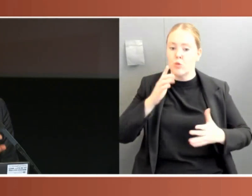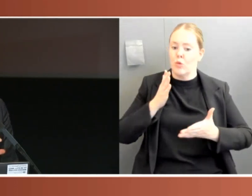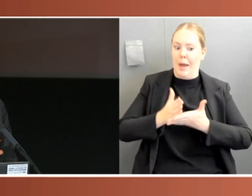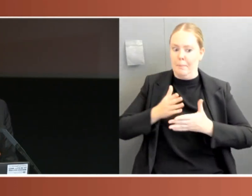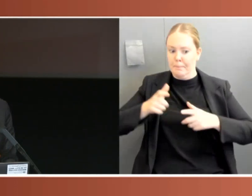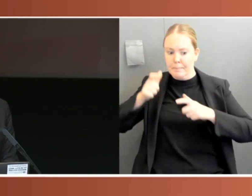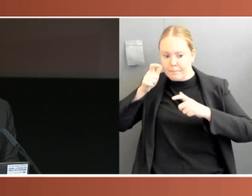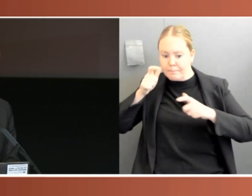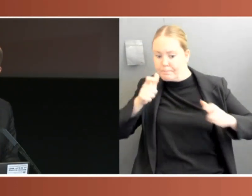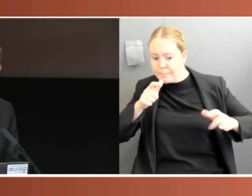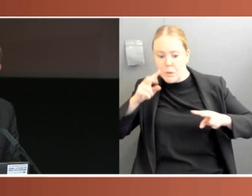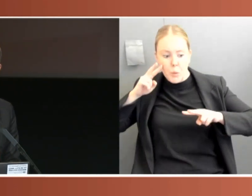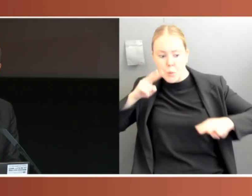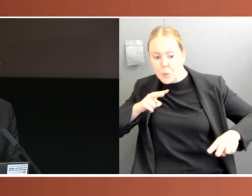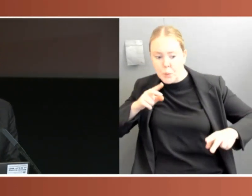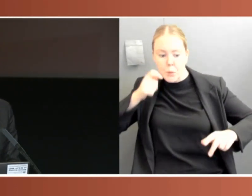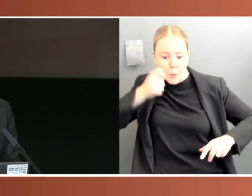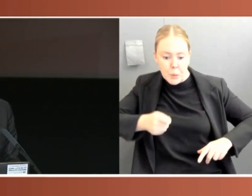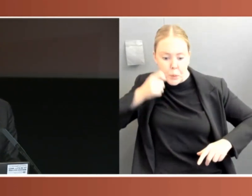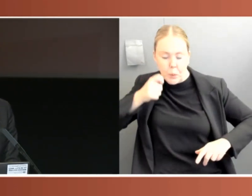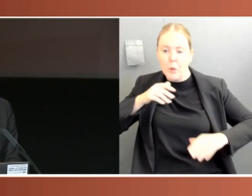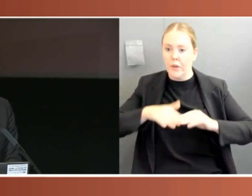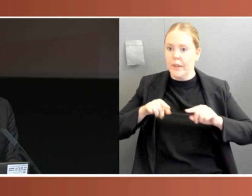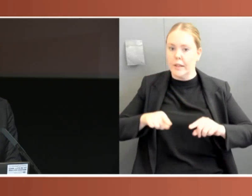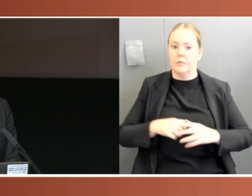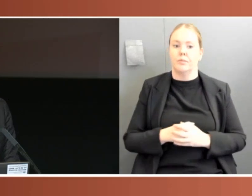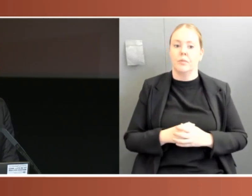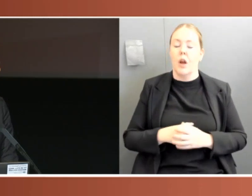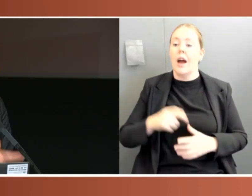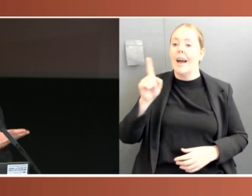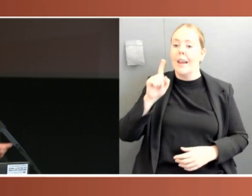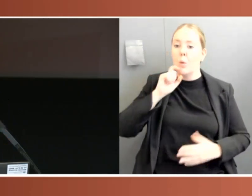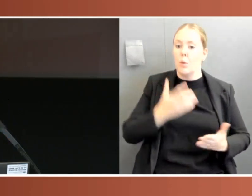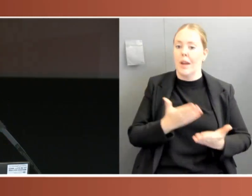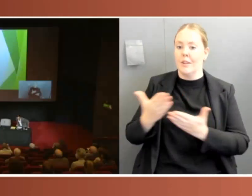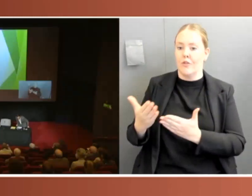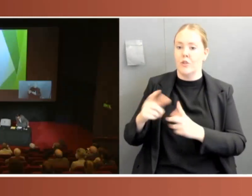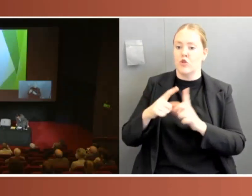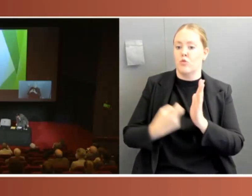How do we measure this? What answers did we have about these? And then I'll come back and wrap up. Harry.